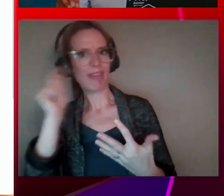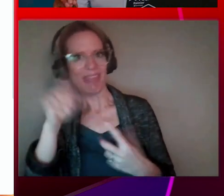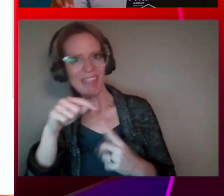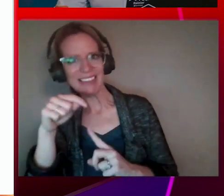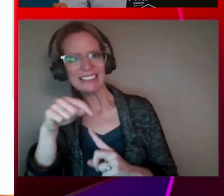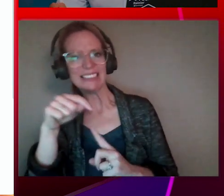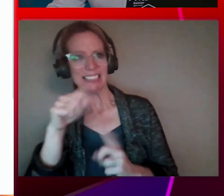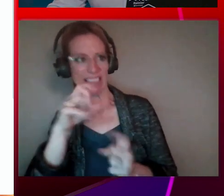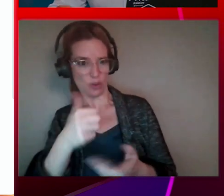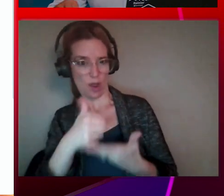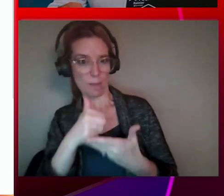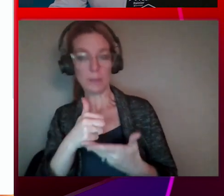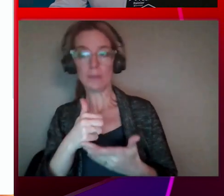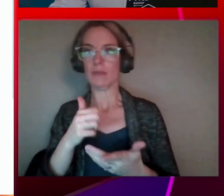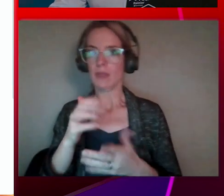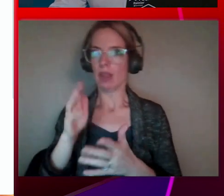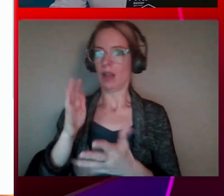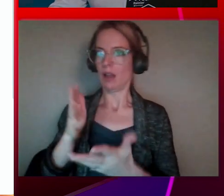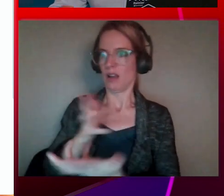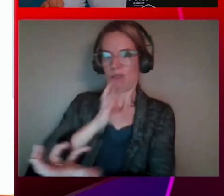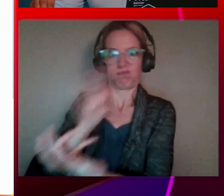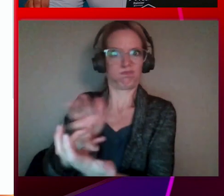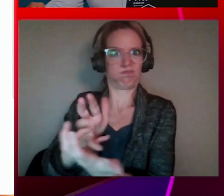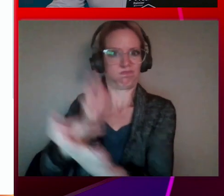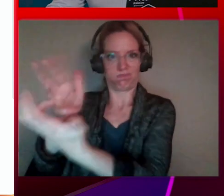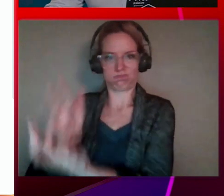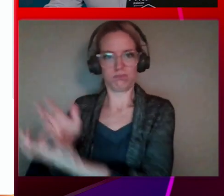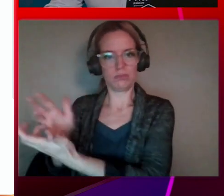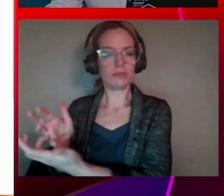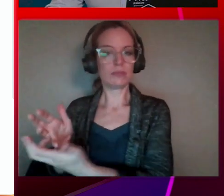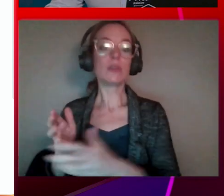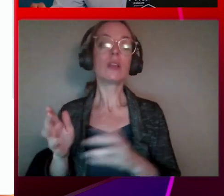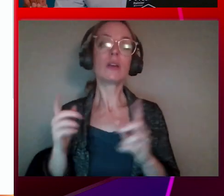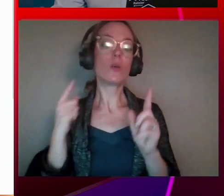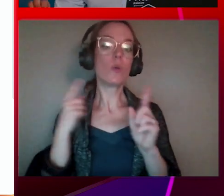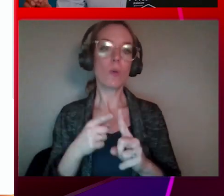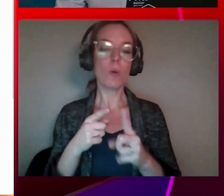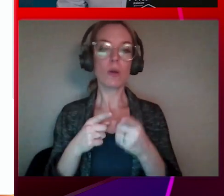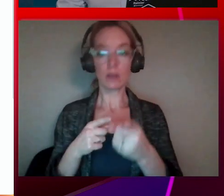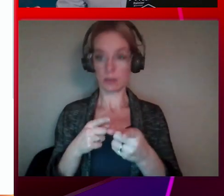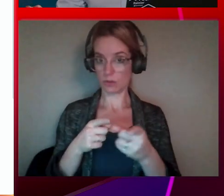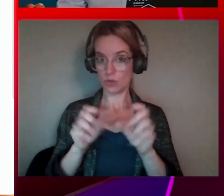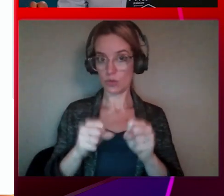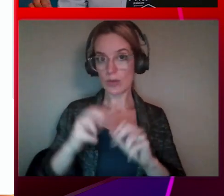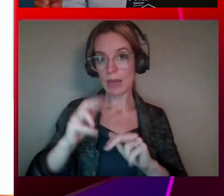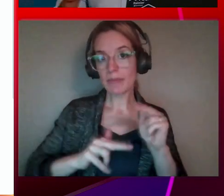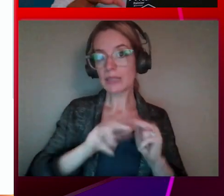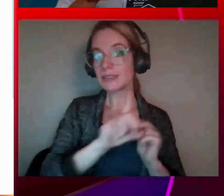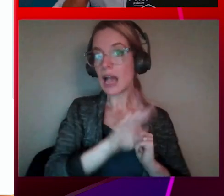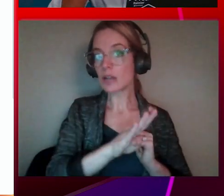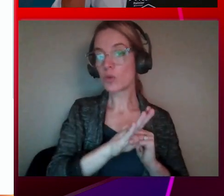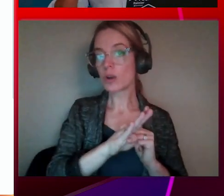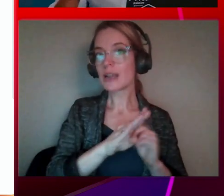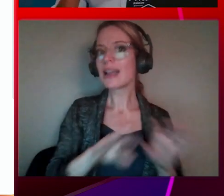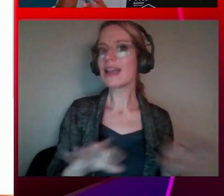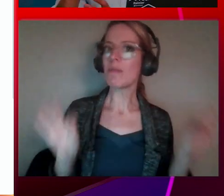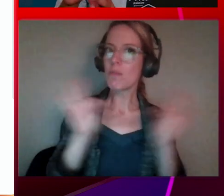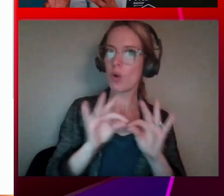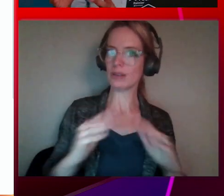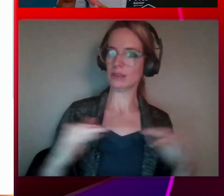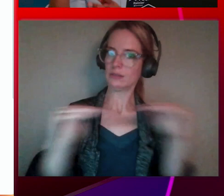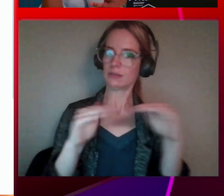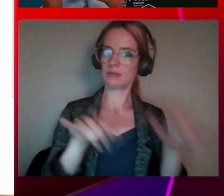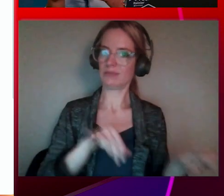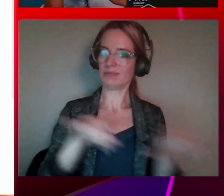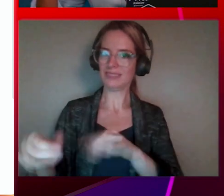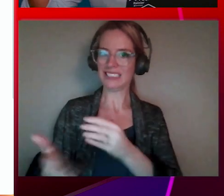we want to make anybody who can build a dashboard be able to build a report equally easily. As you can kind of saw, like I was able